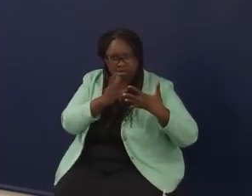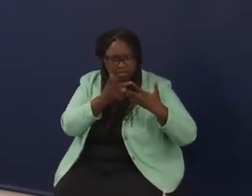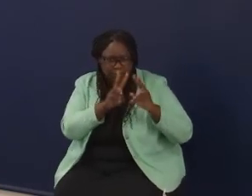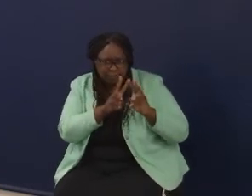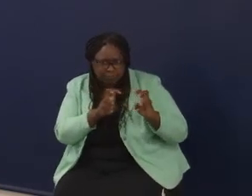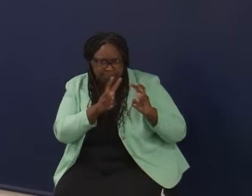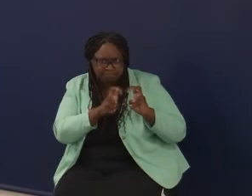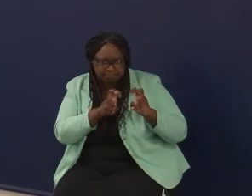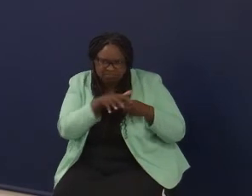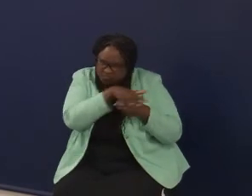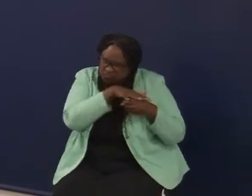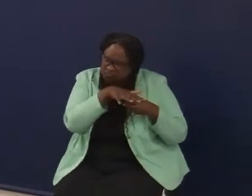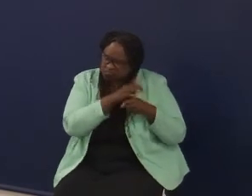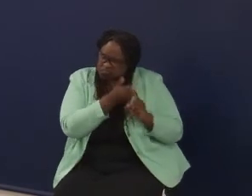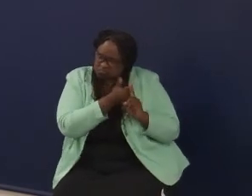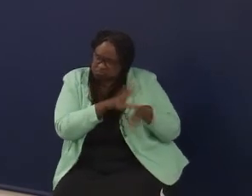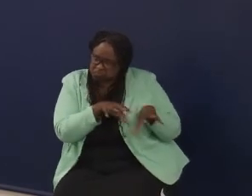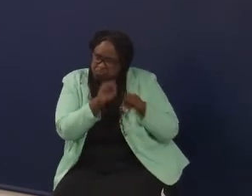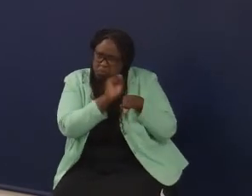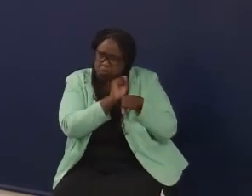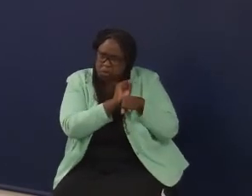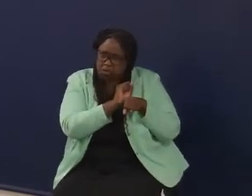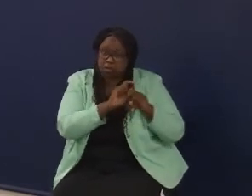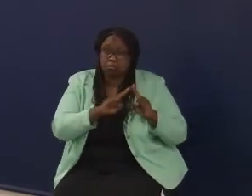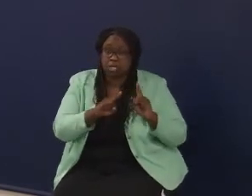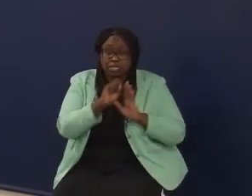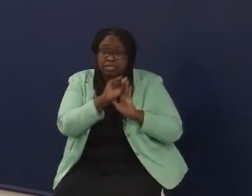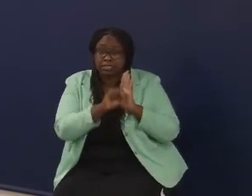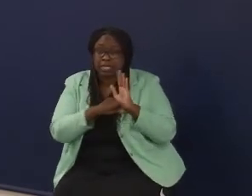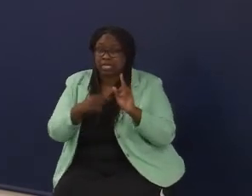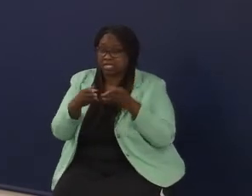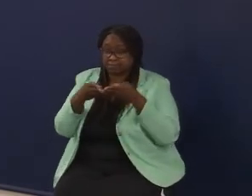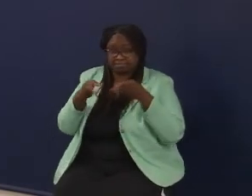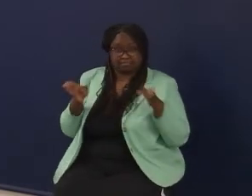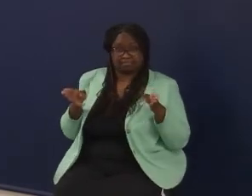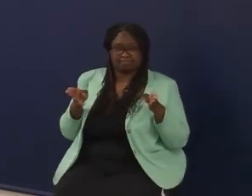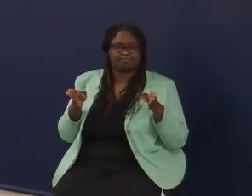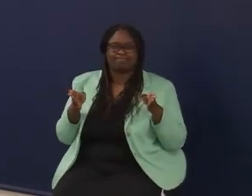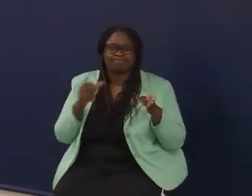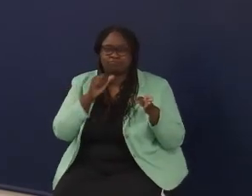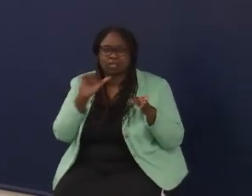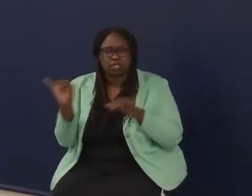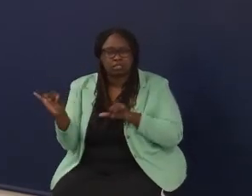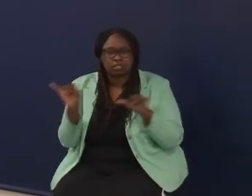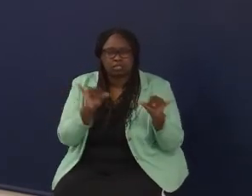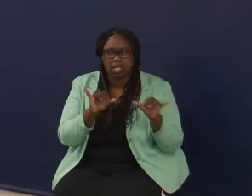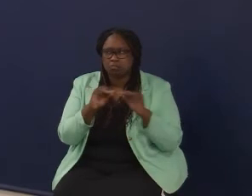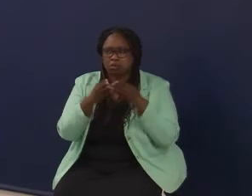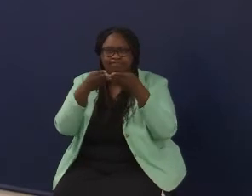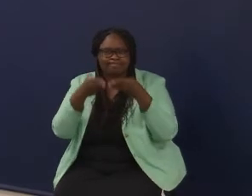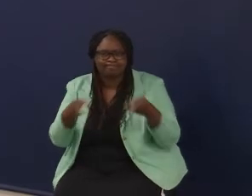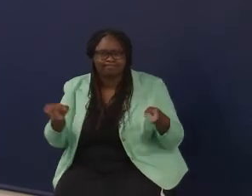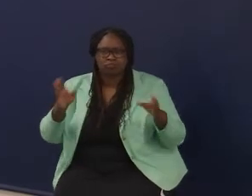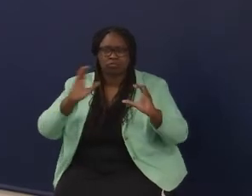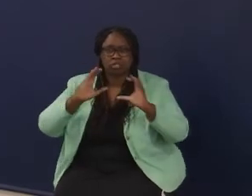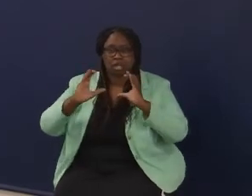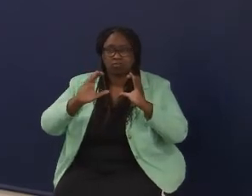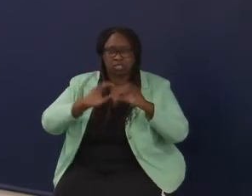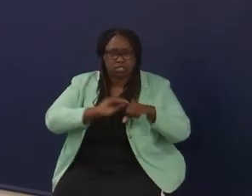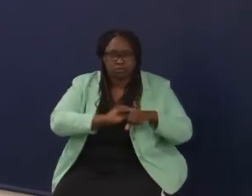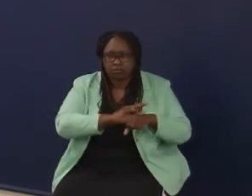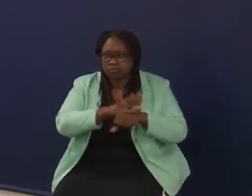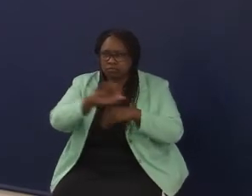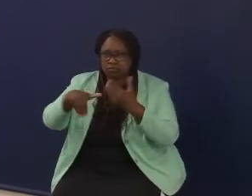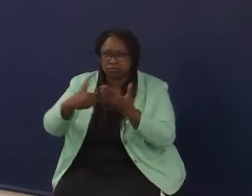systems internally, locally, but the state is not necessarily having that same broader conversation, at least, you know,